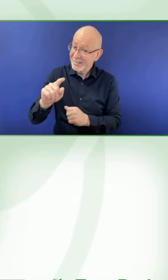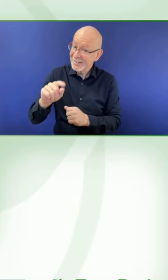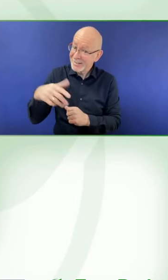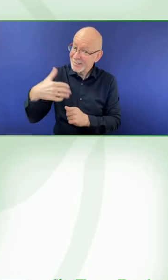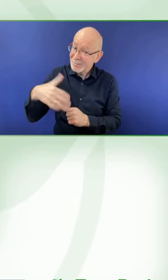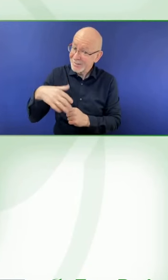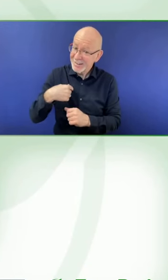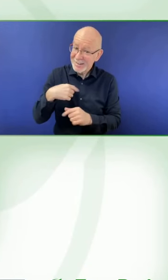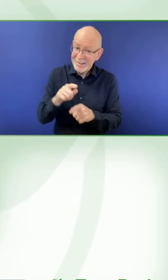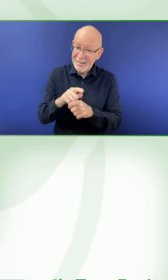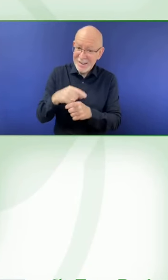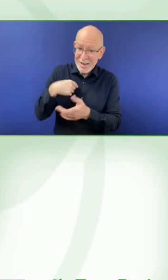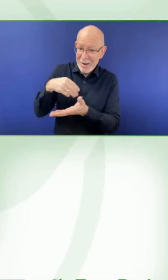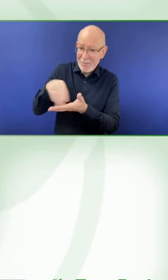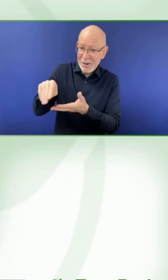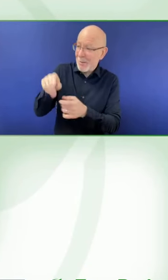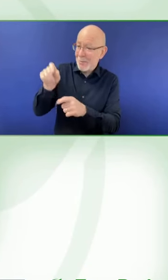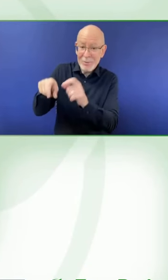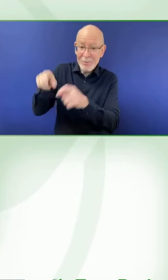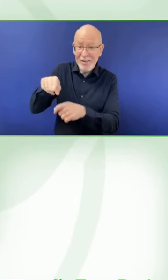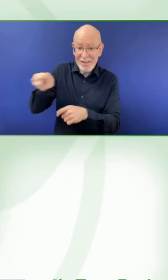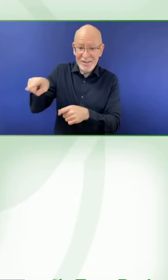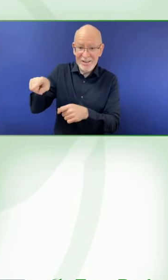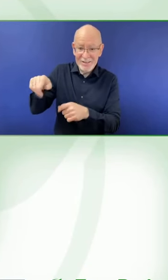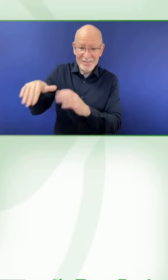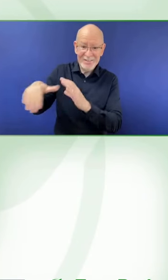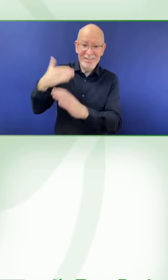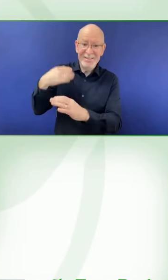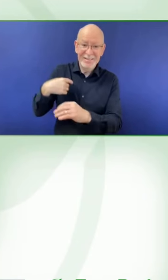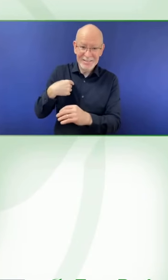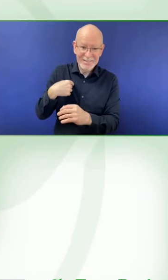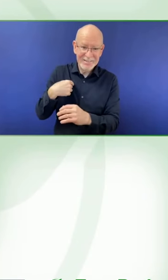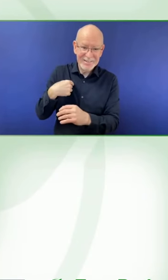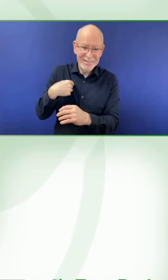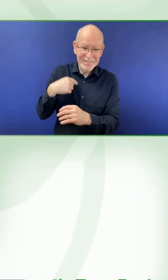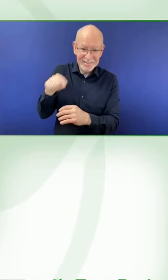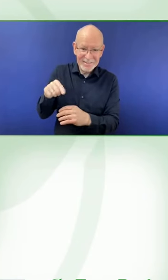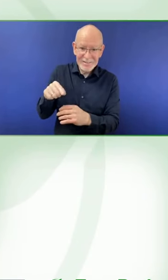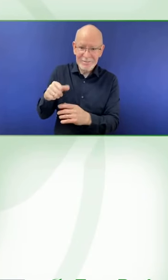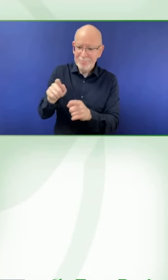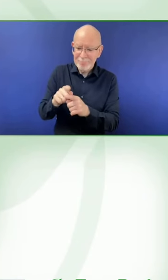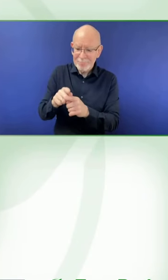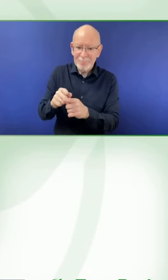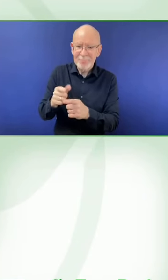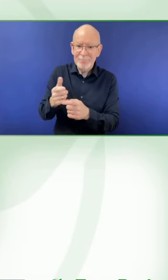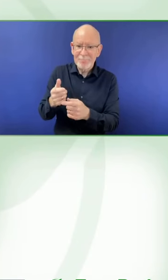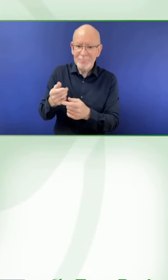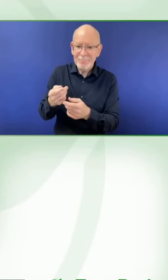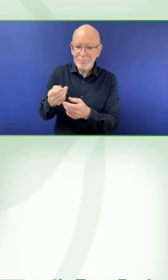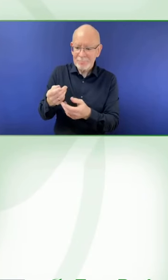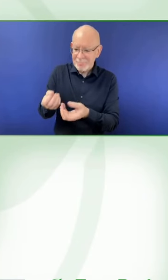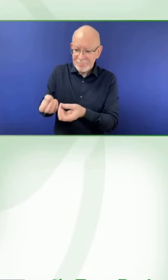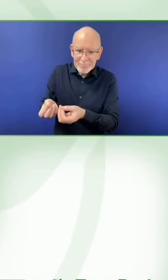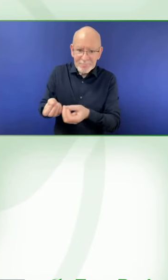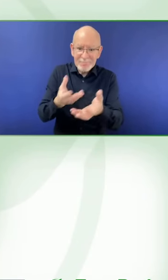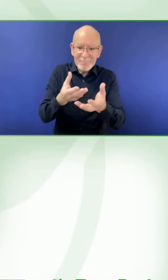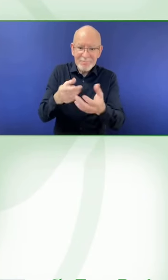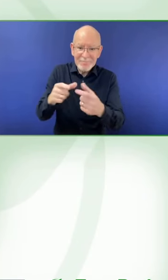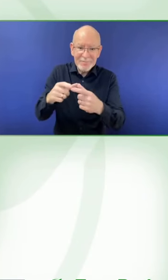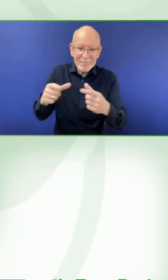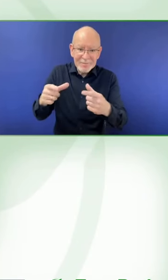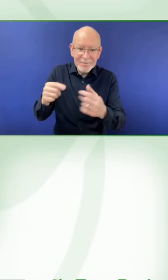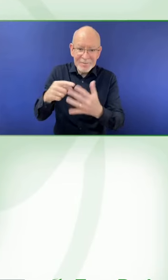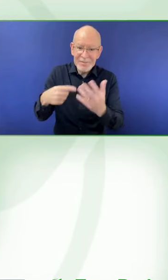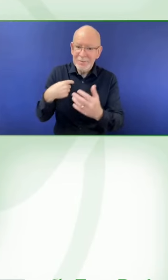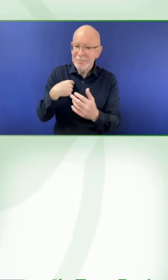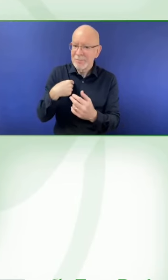Thank you. And it's interesting. You were talking there about the security, you know, without it reading aloud the banknote, it can just